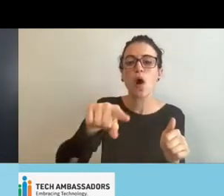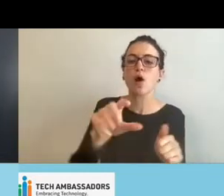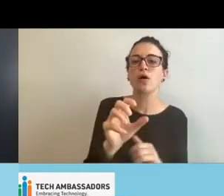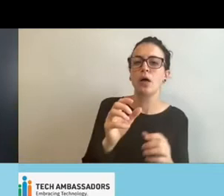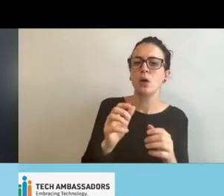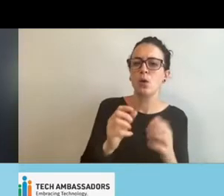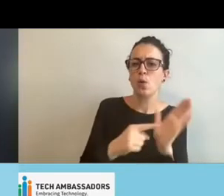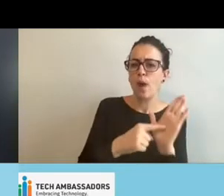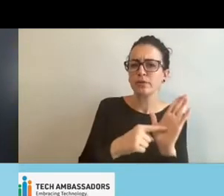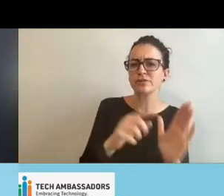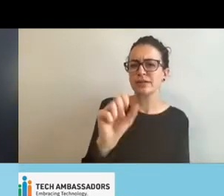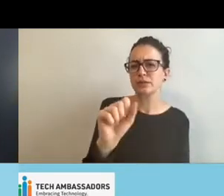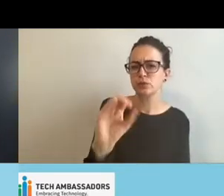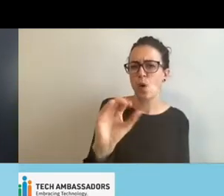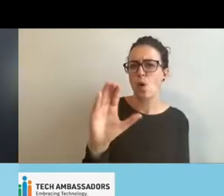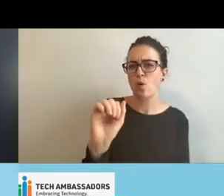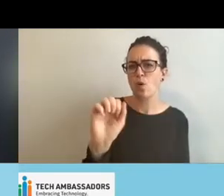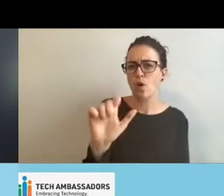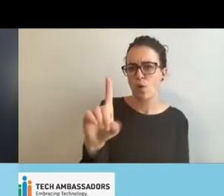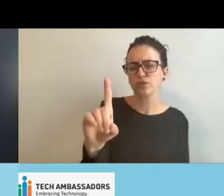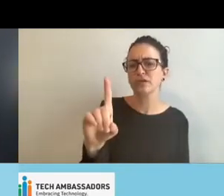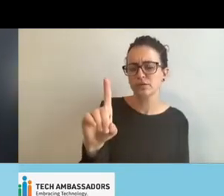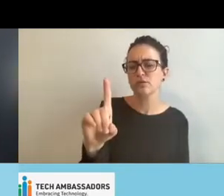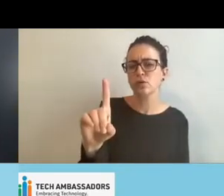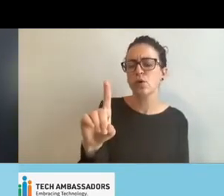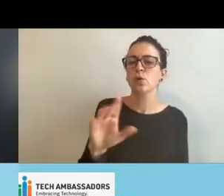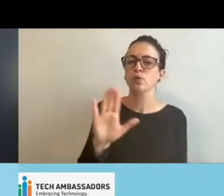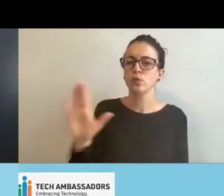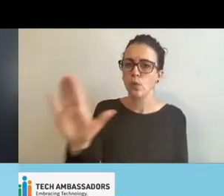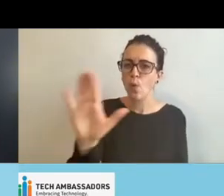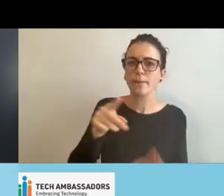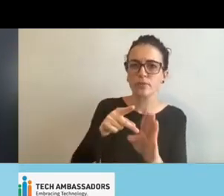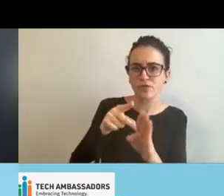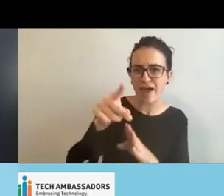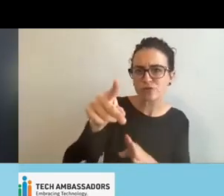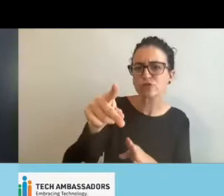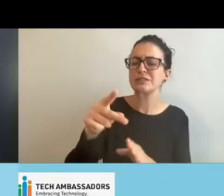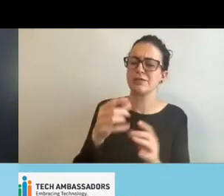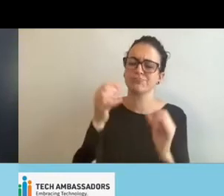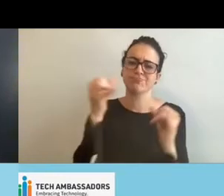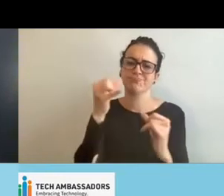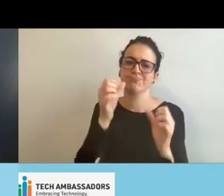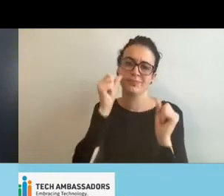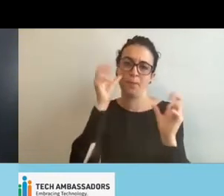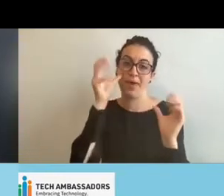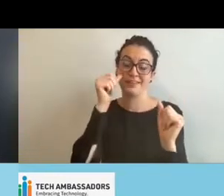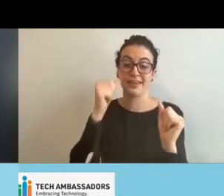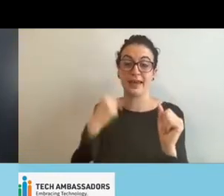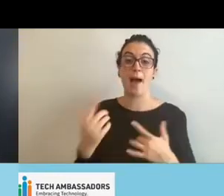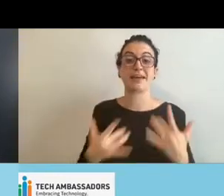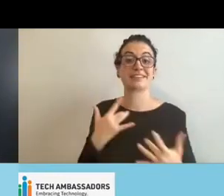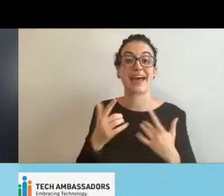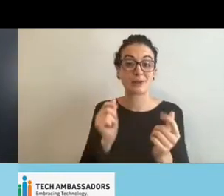and and professionalism. And, um, we hope that, that this program can go on in the future. And yes, I can't wait to meet all of you in person